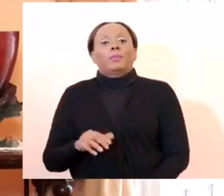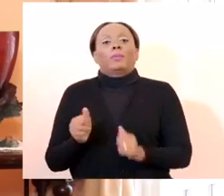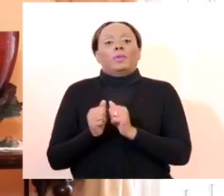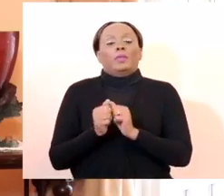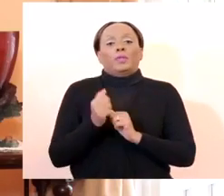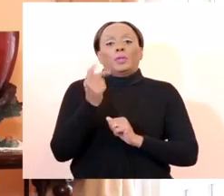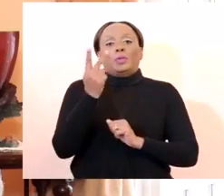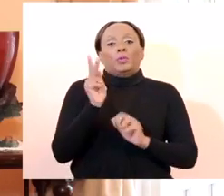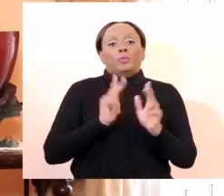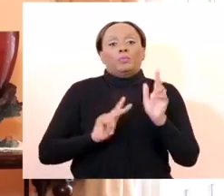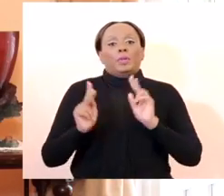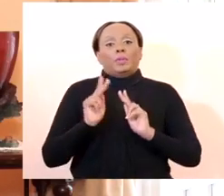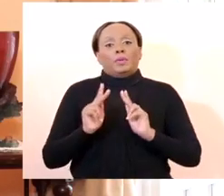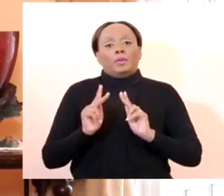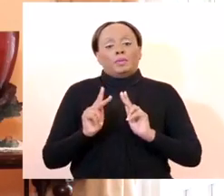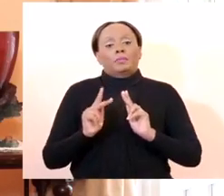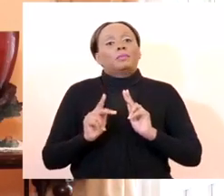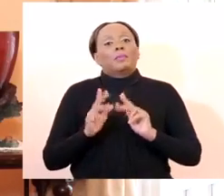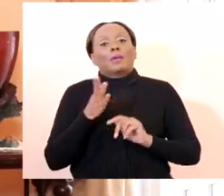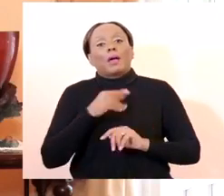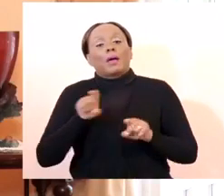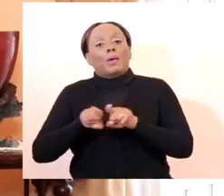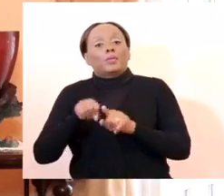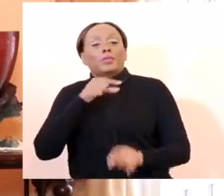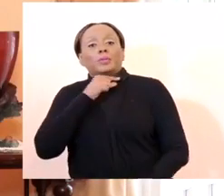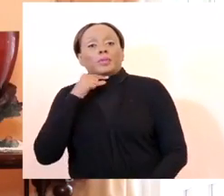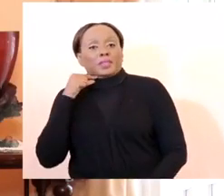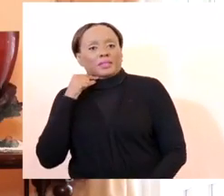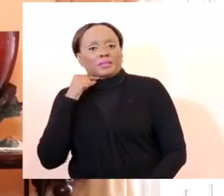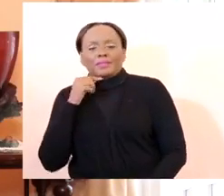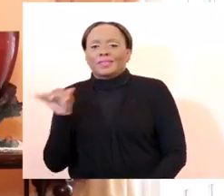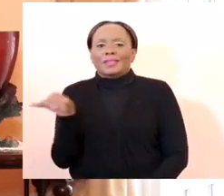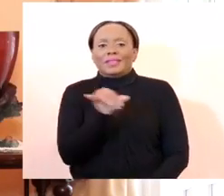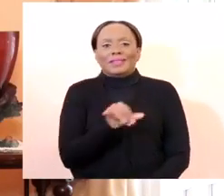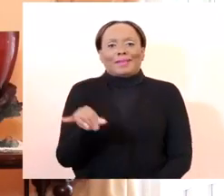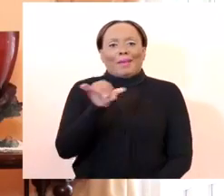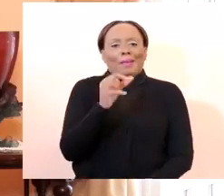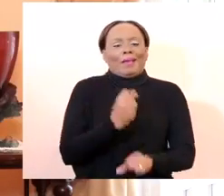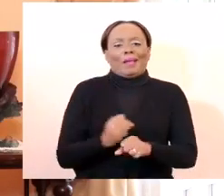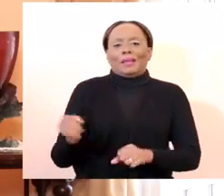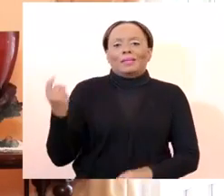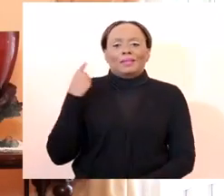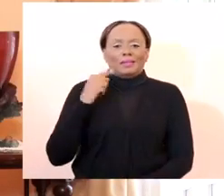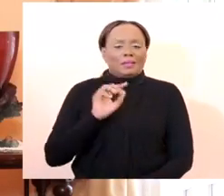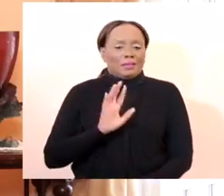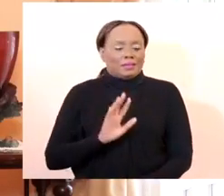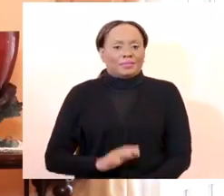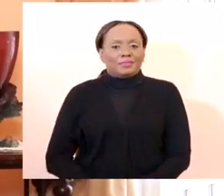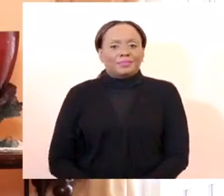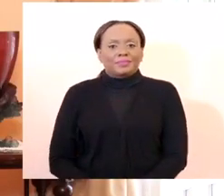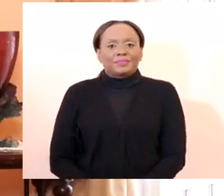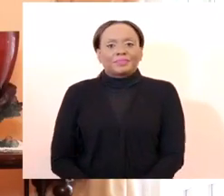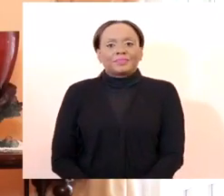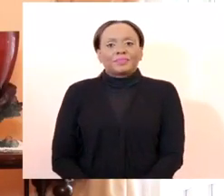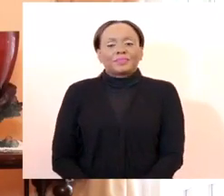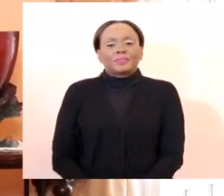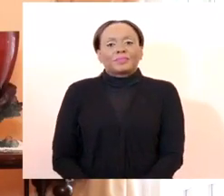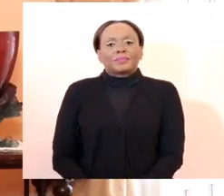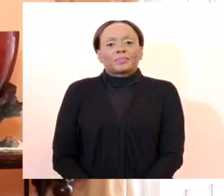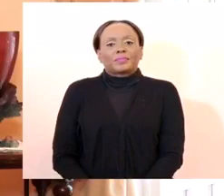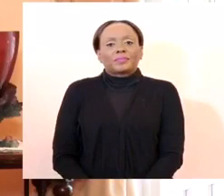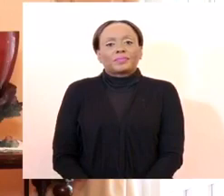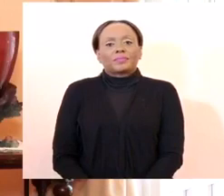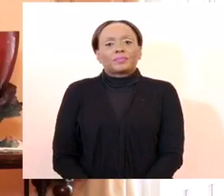this was how it was last year, so it's not unfamiliar to you. Unlike